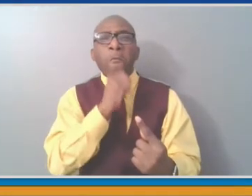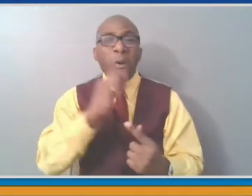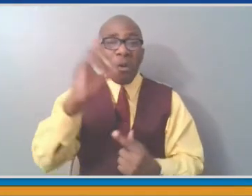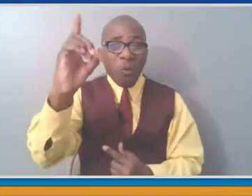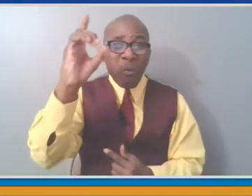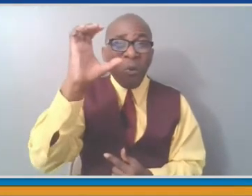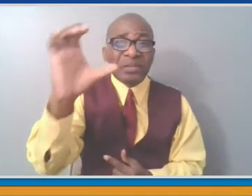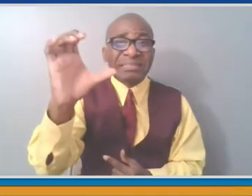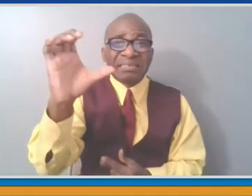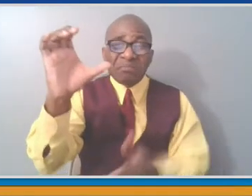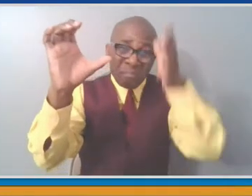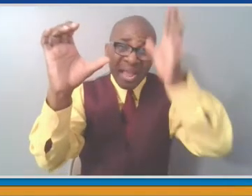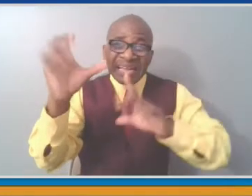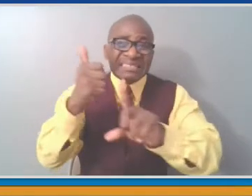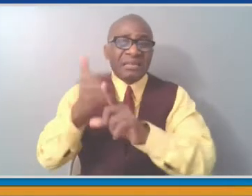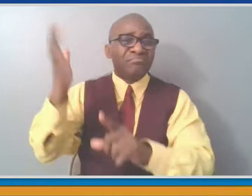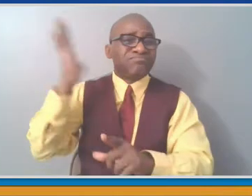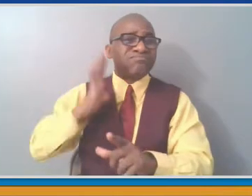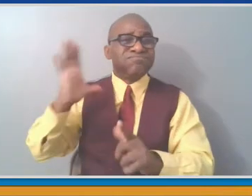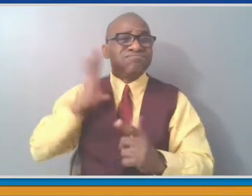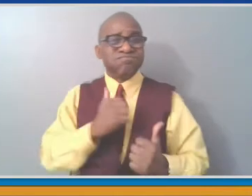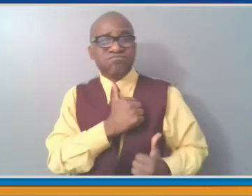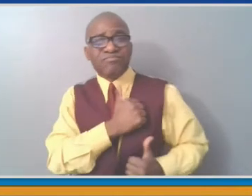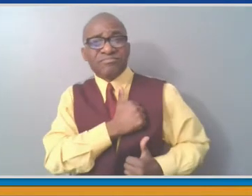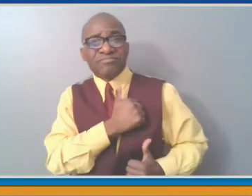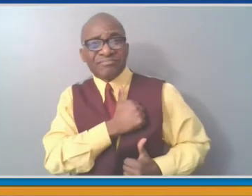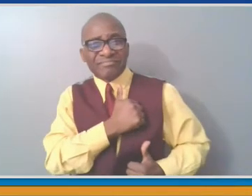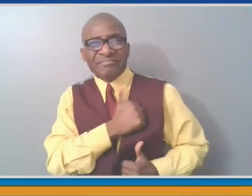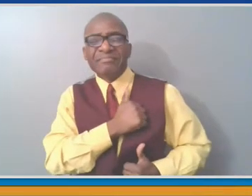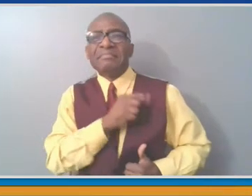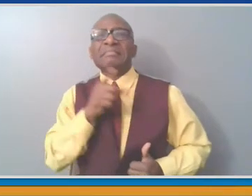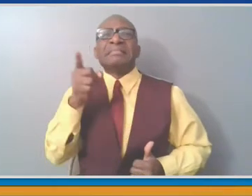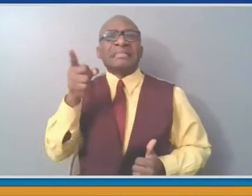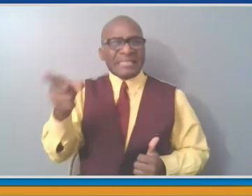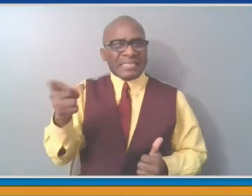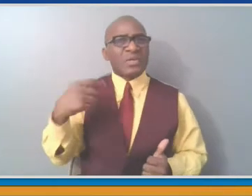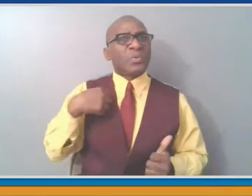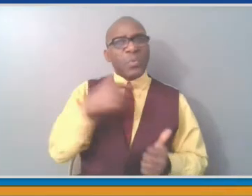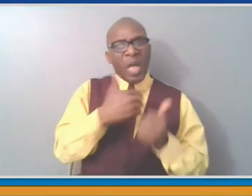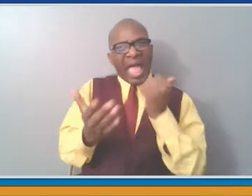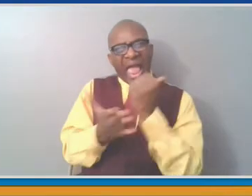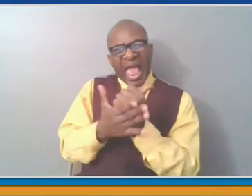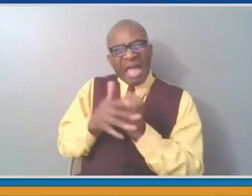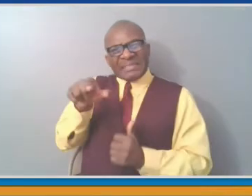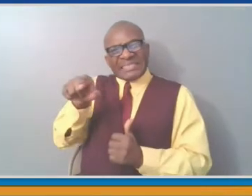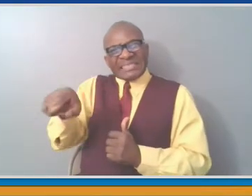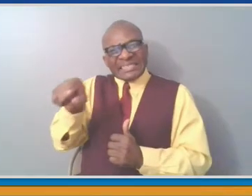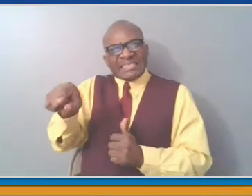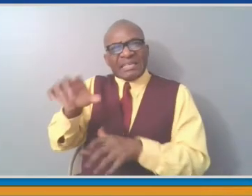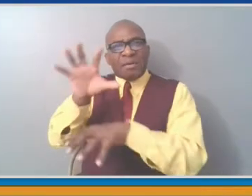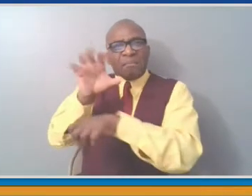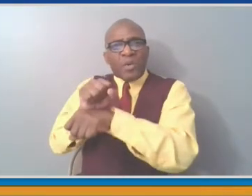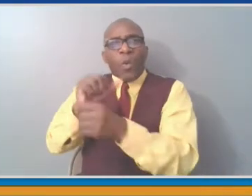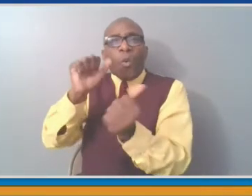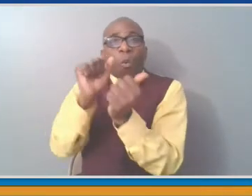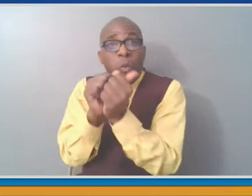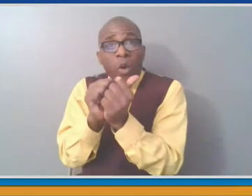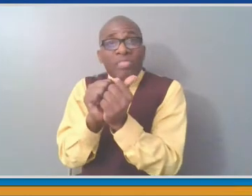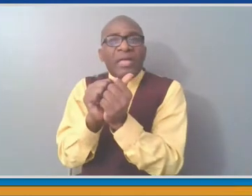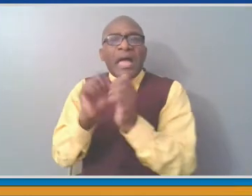It was done in concert with the New York State Department of Health, the County Clerk's Office, and the New York's Division of Military and Naval Affairs.